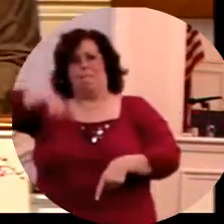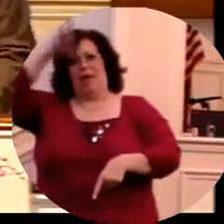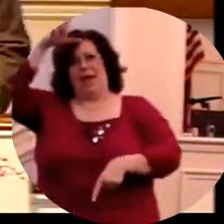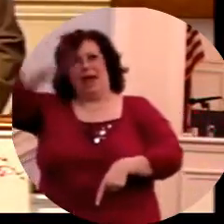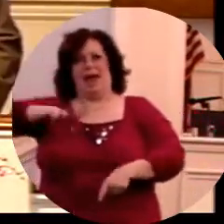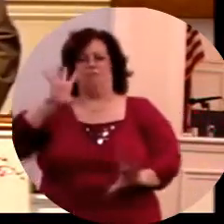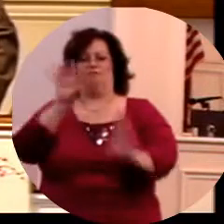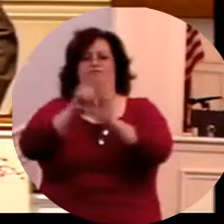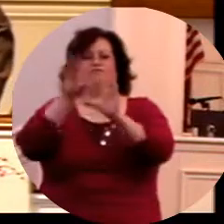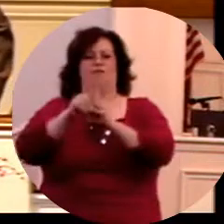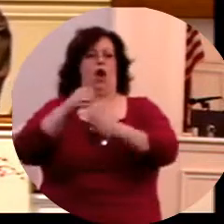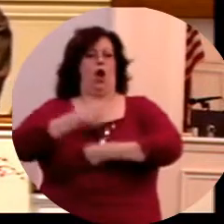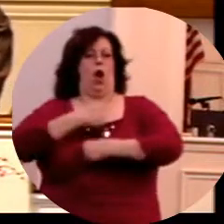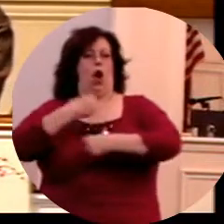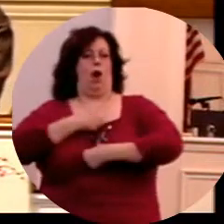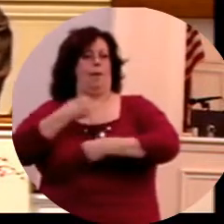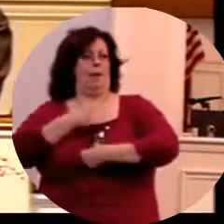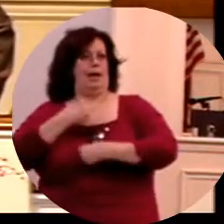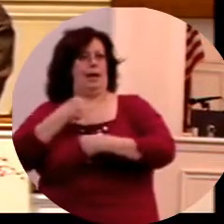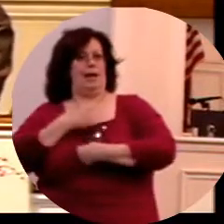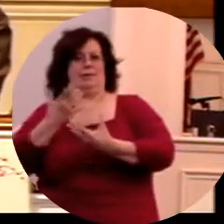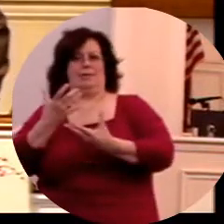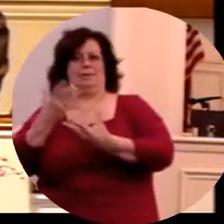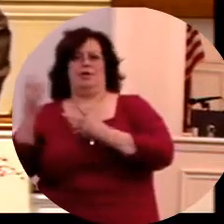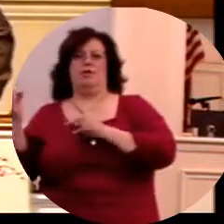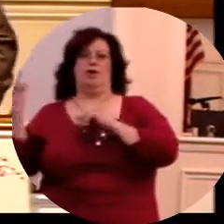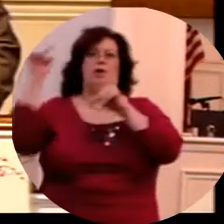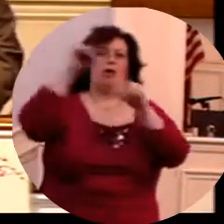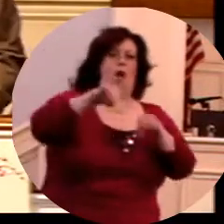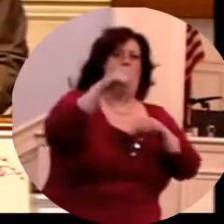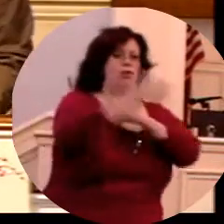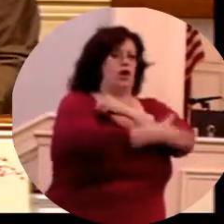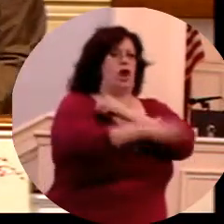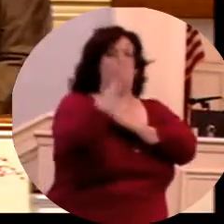in China, they're going to have to go somewhere else to find themselves wives.